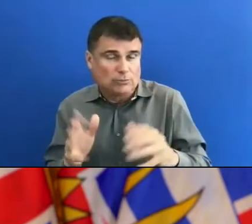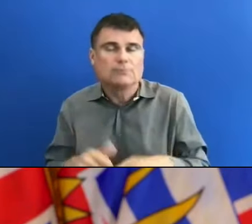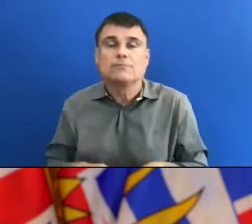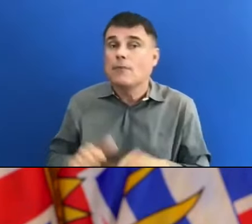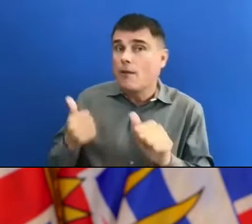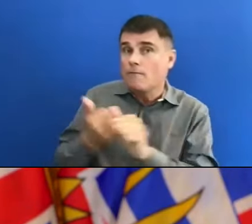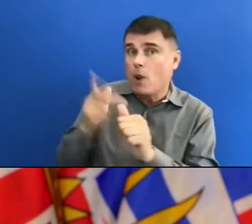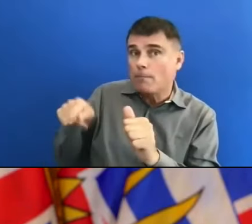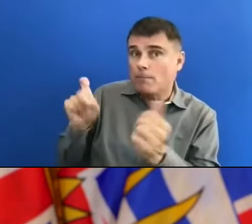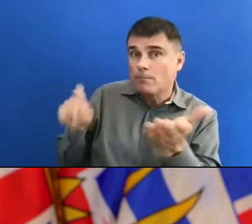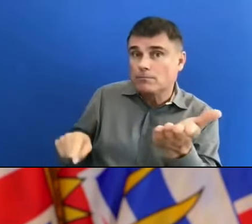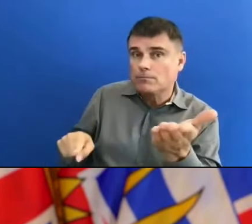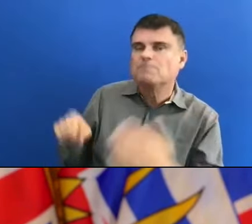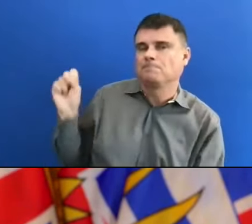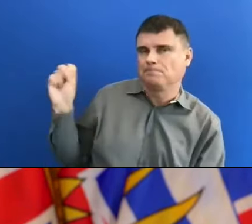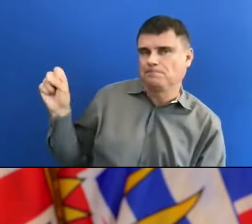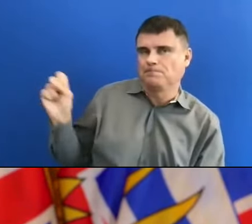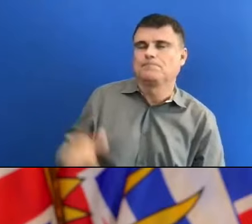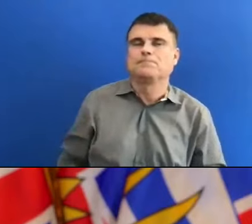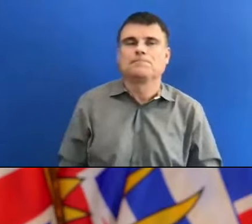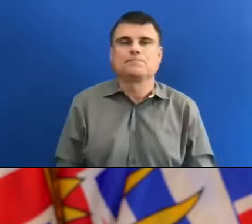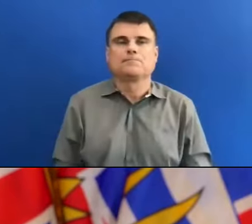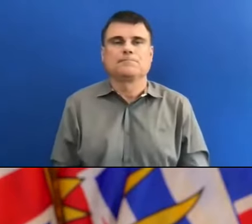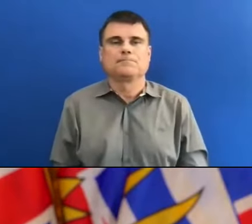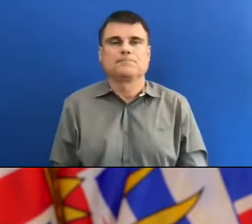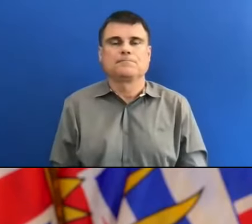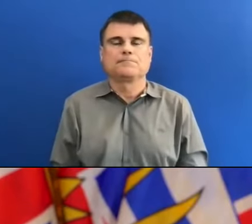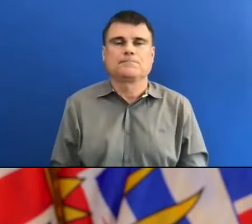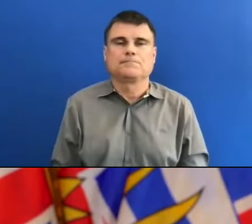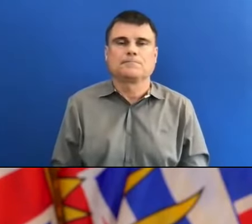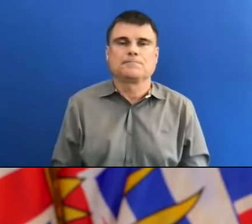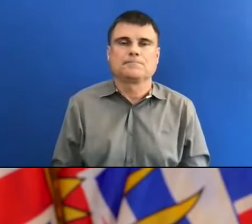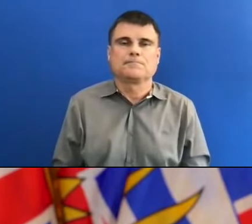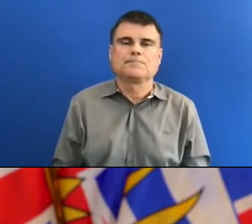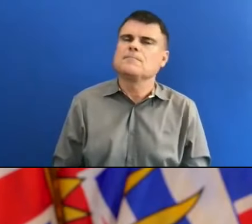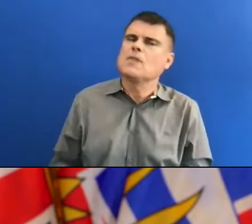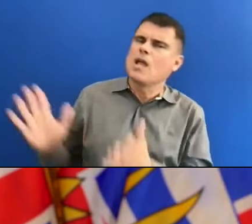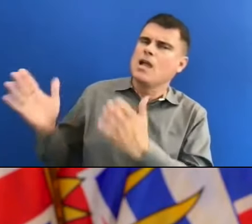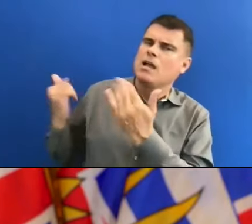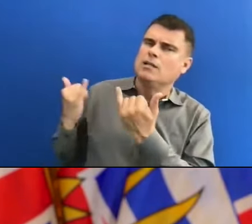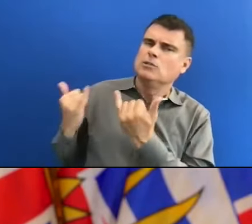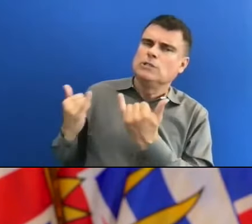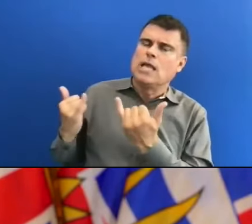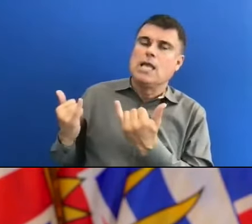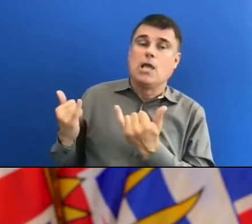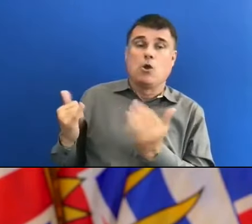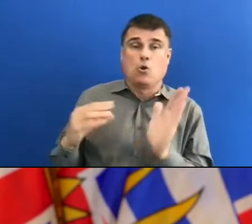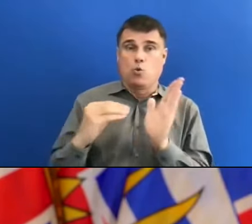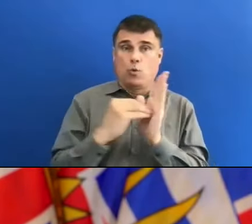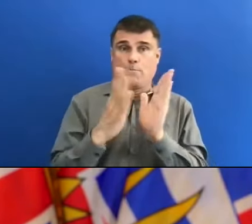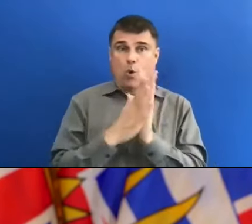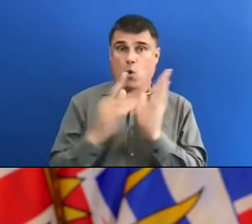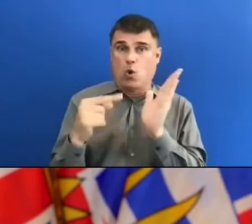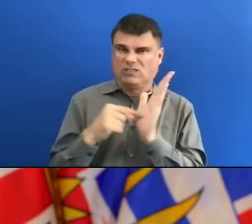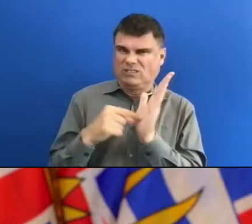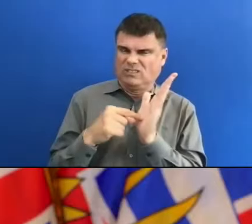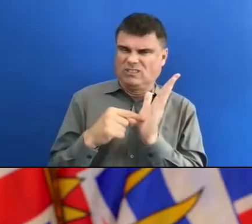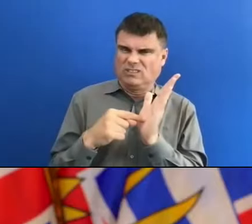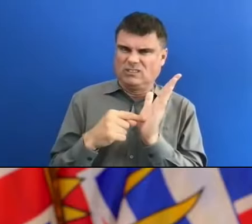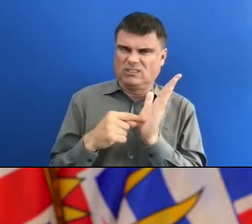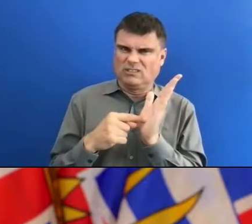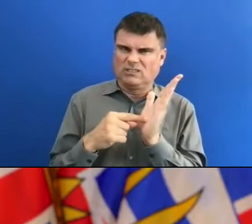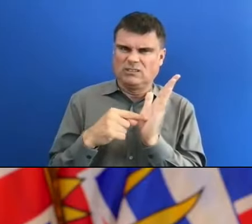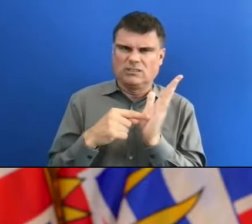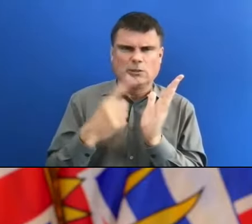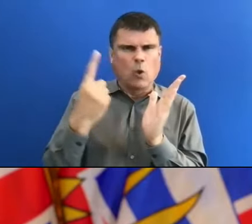Yes, I'd like to ask about the report today, the briefing to the Royal Society of Canada, talking about the fact